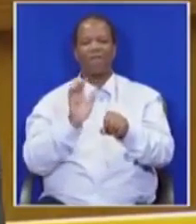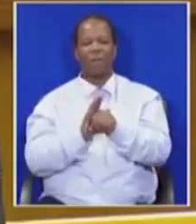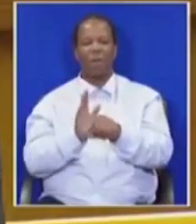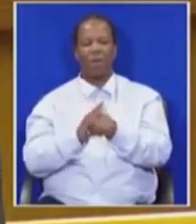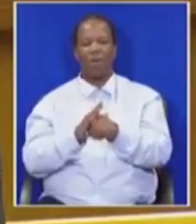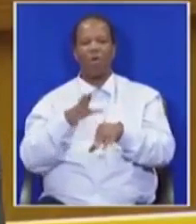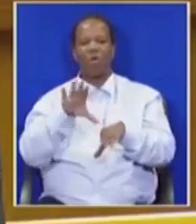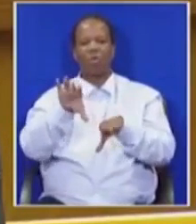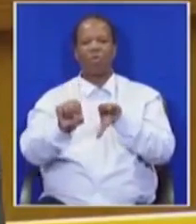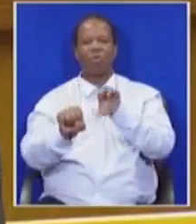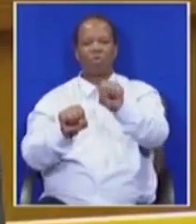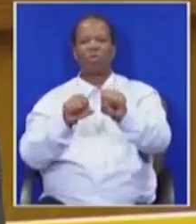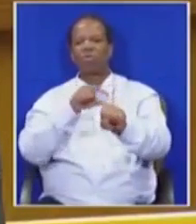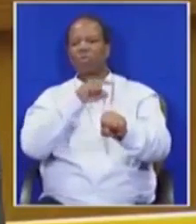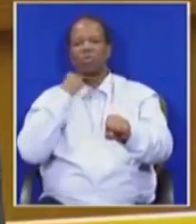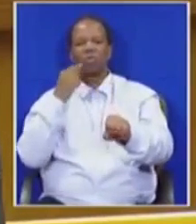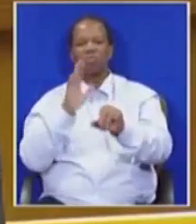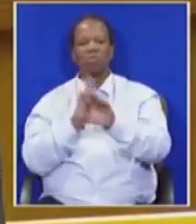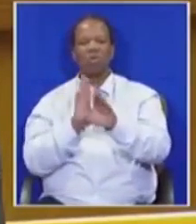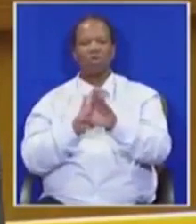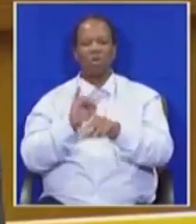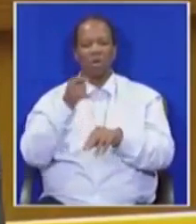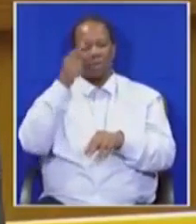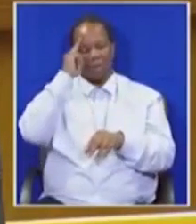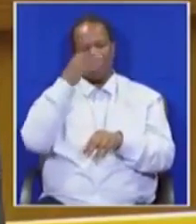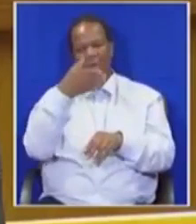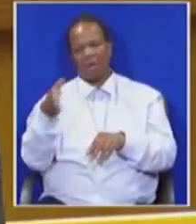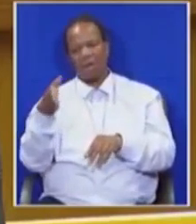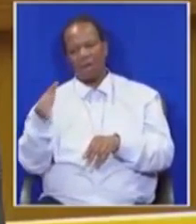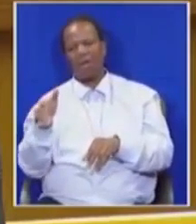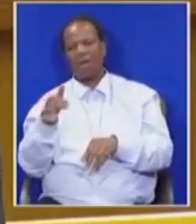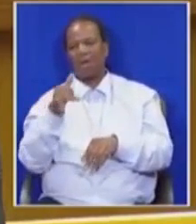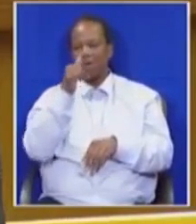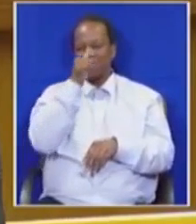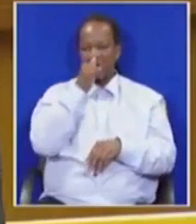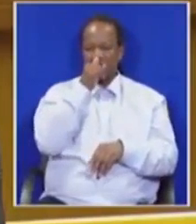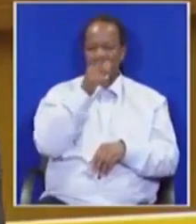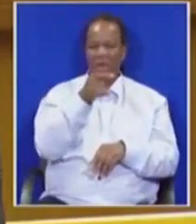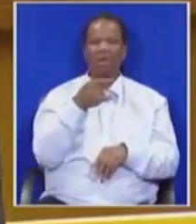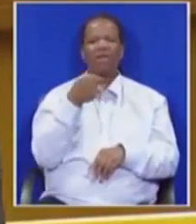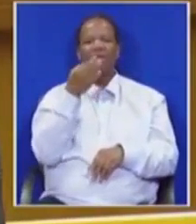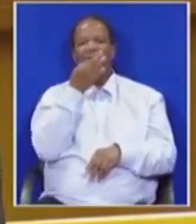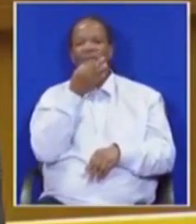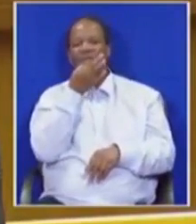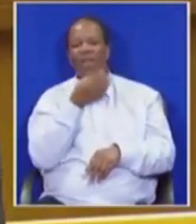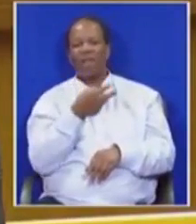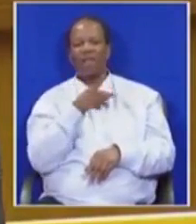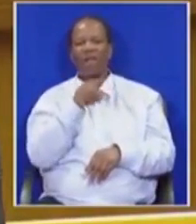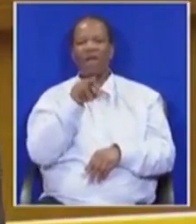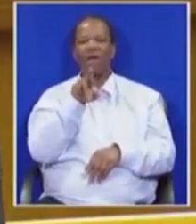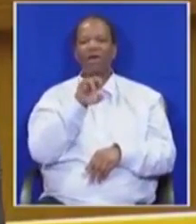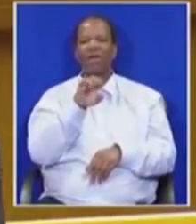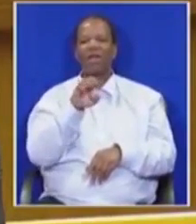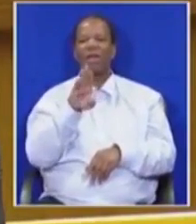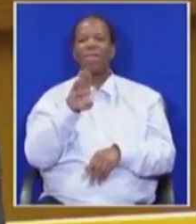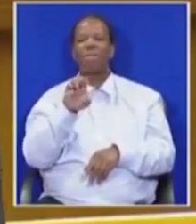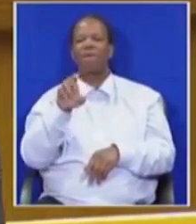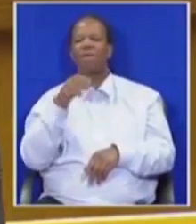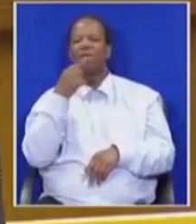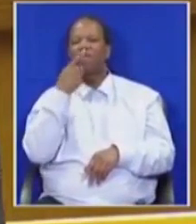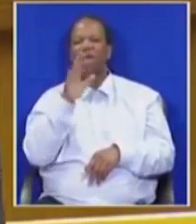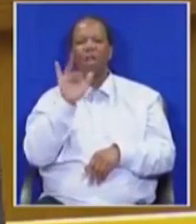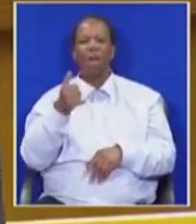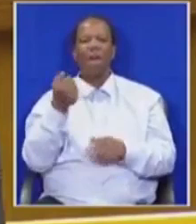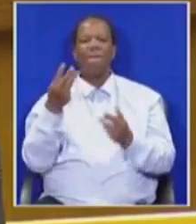anti-black land dispossession criminal project, arguing that simply because our people could not produce title